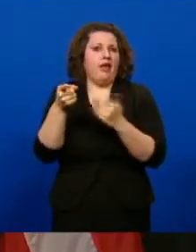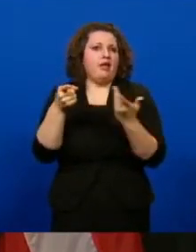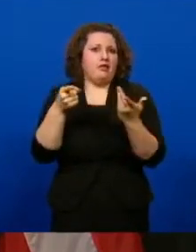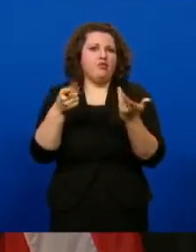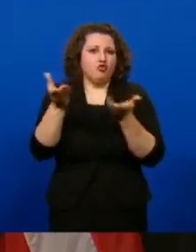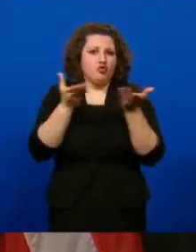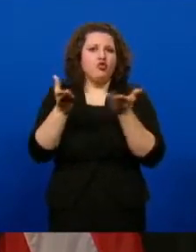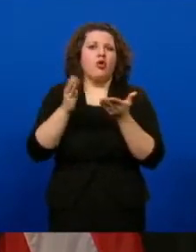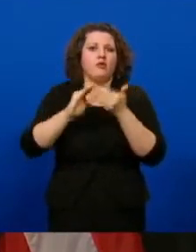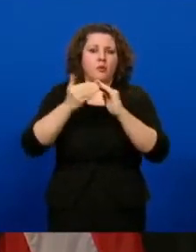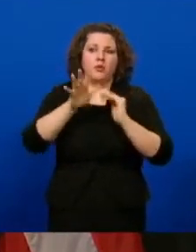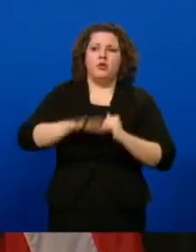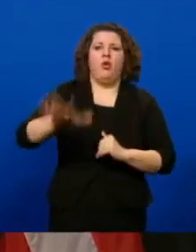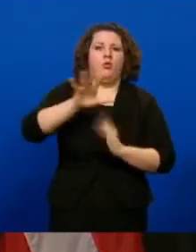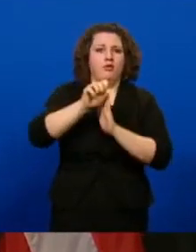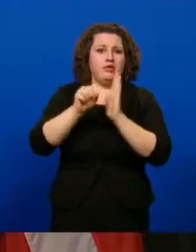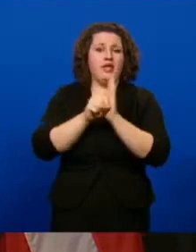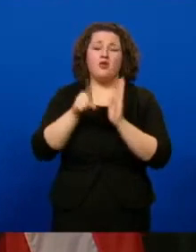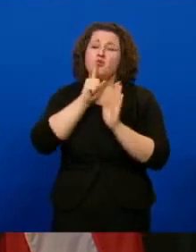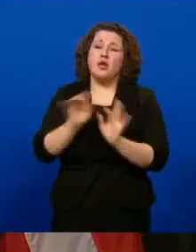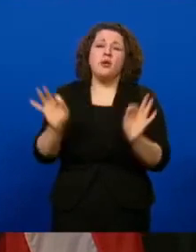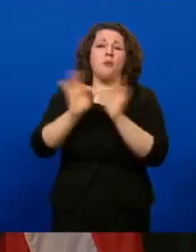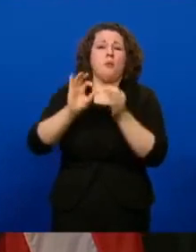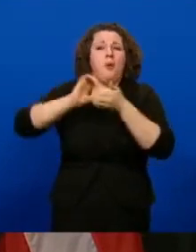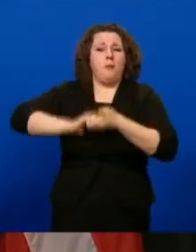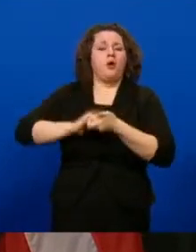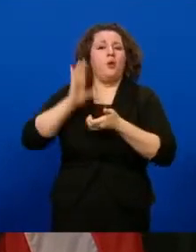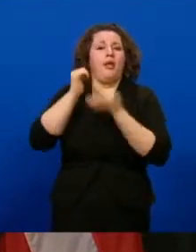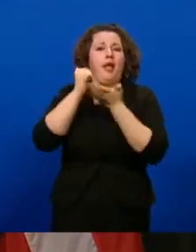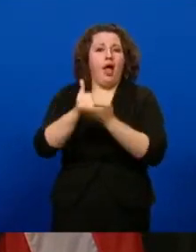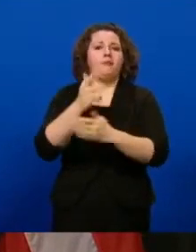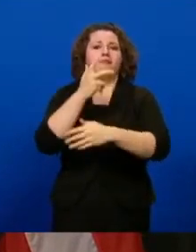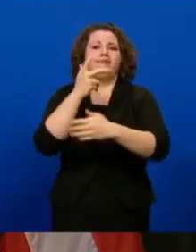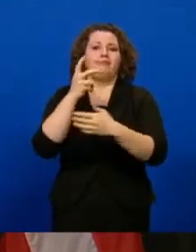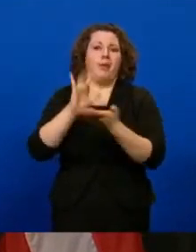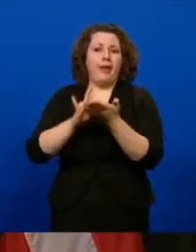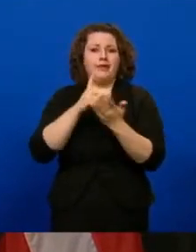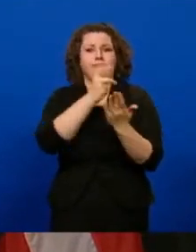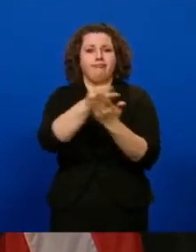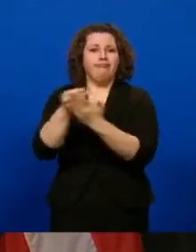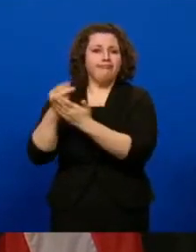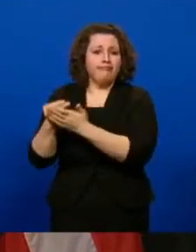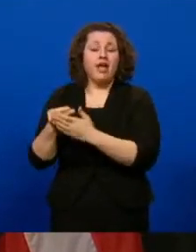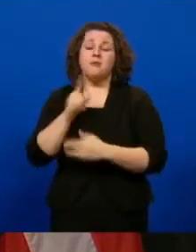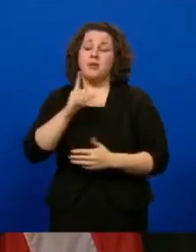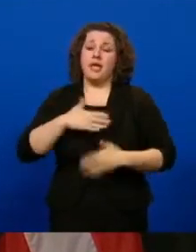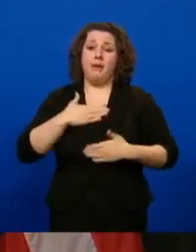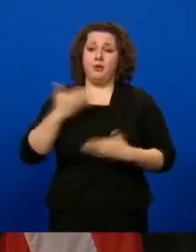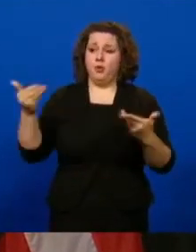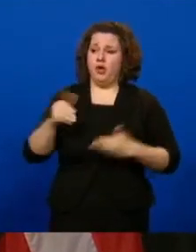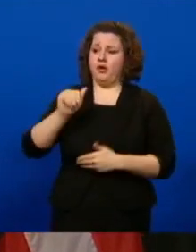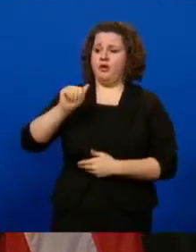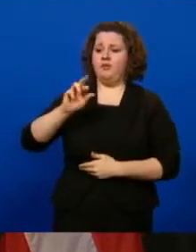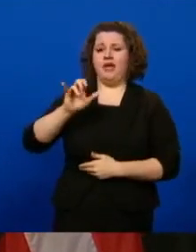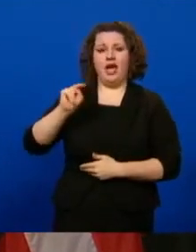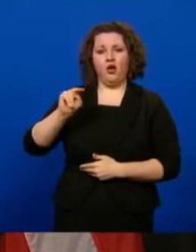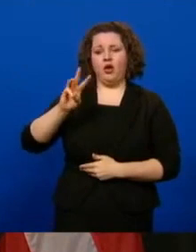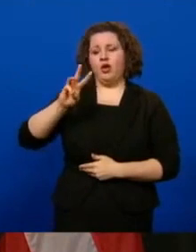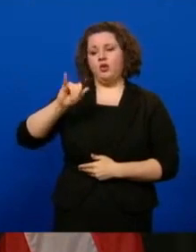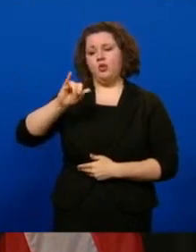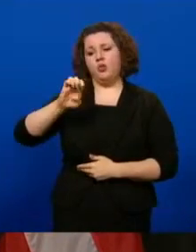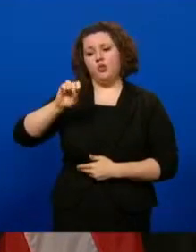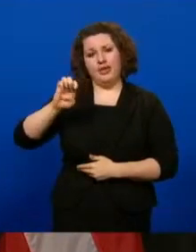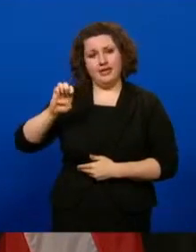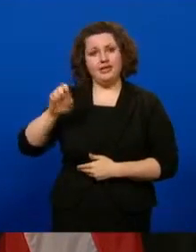state that will be an important partner in vaccinating Iowans. Today, I'm really pleased to welcome Aaron Weiss. He is the Executive